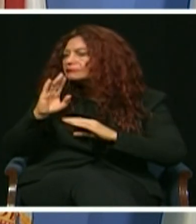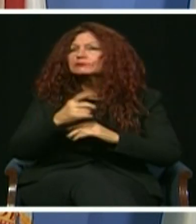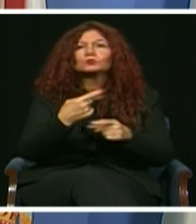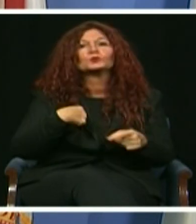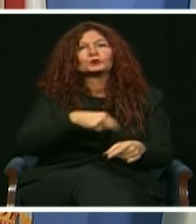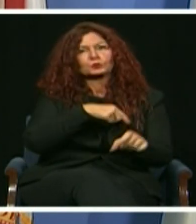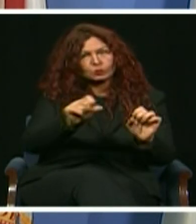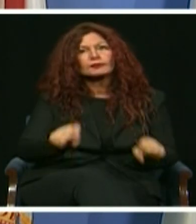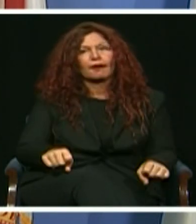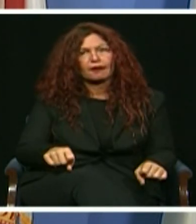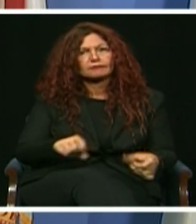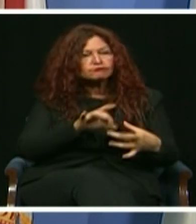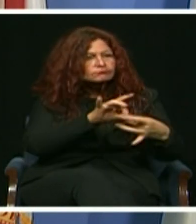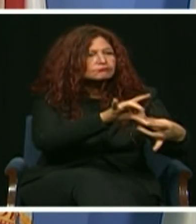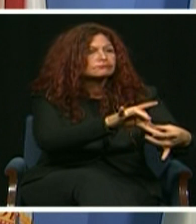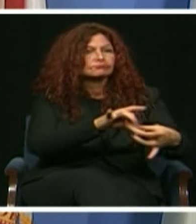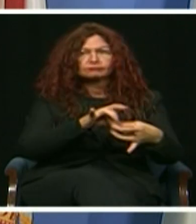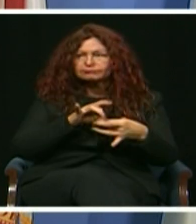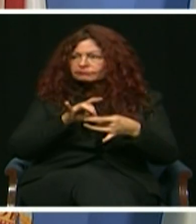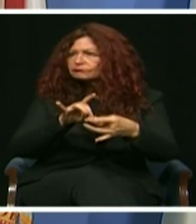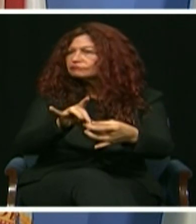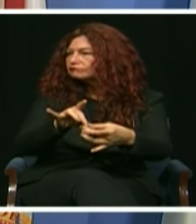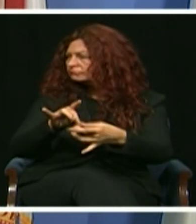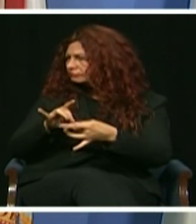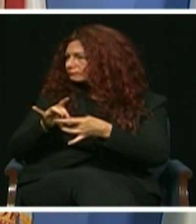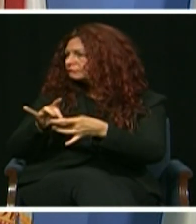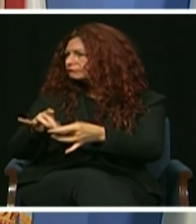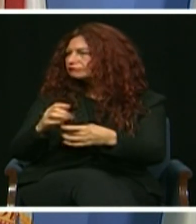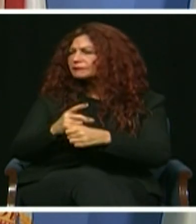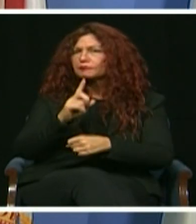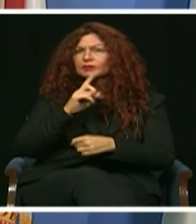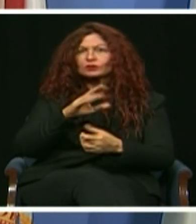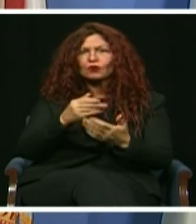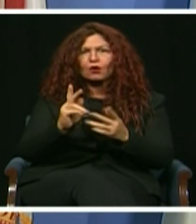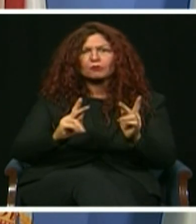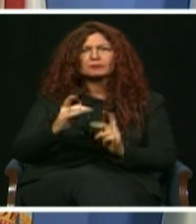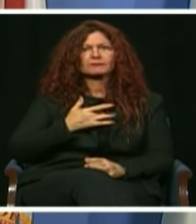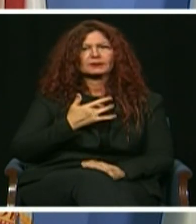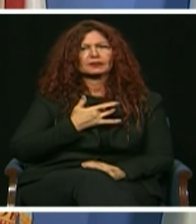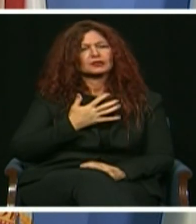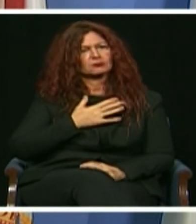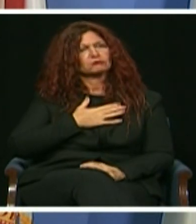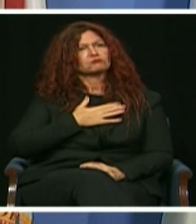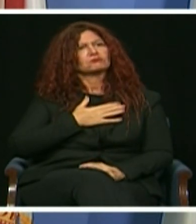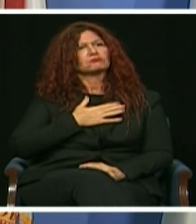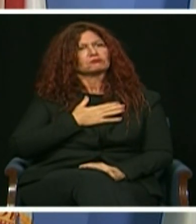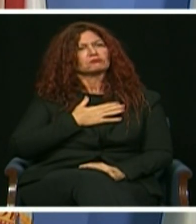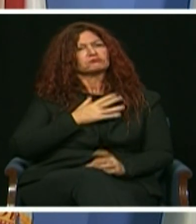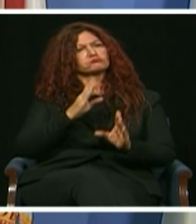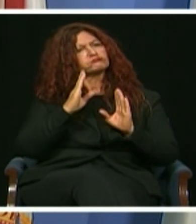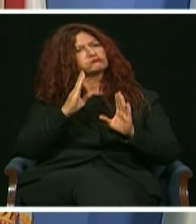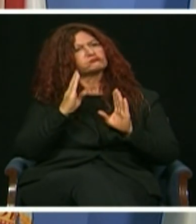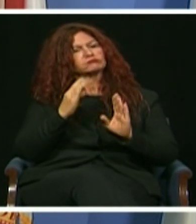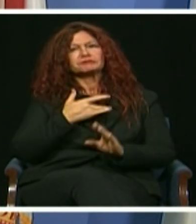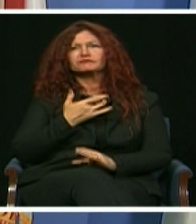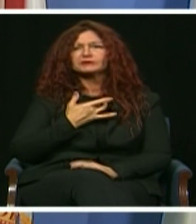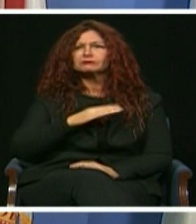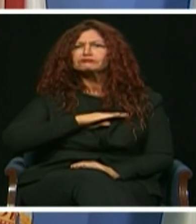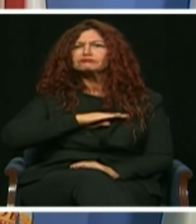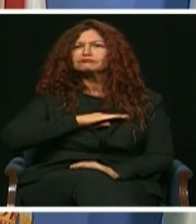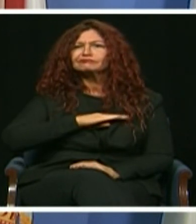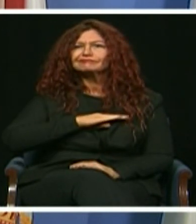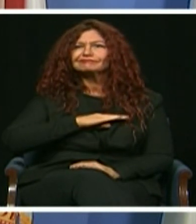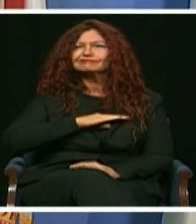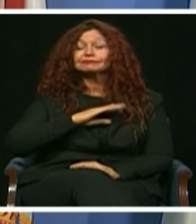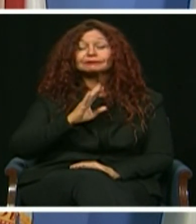residents are heard and that your voices drive our priorities. I'm very proud to share that the county, in partnership with the